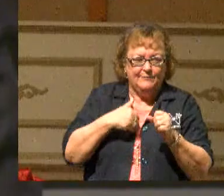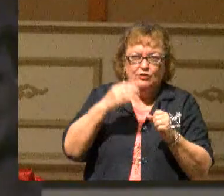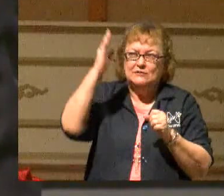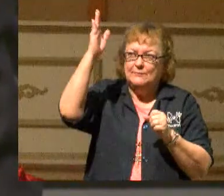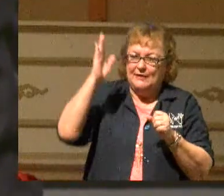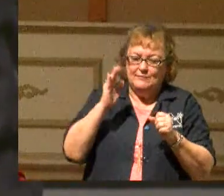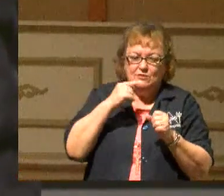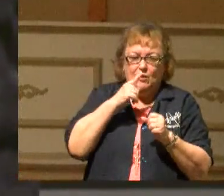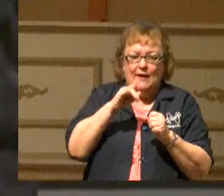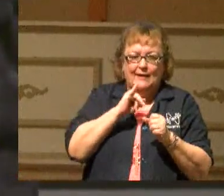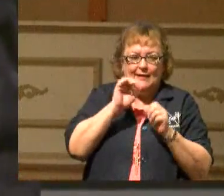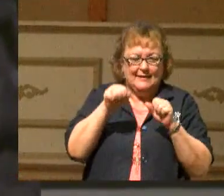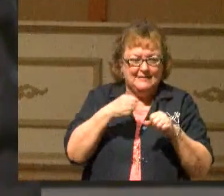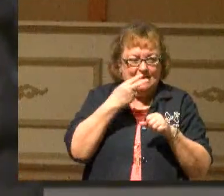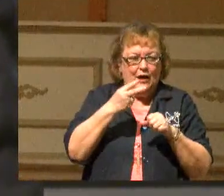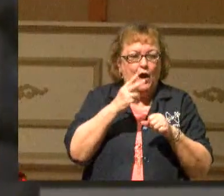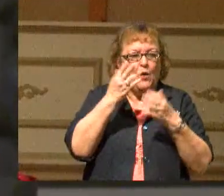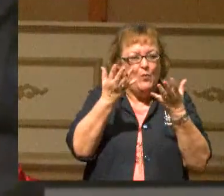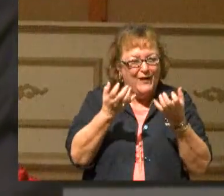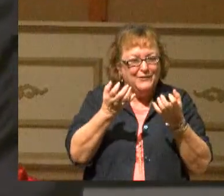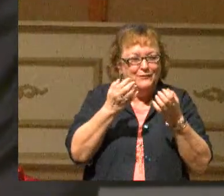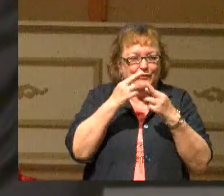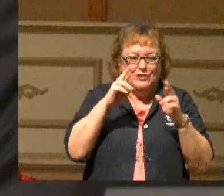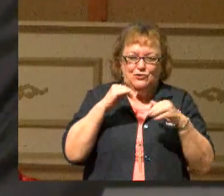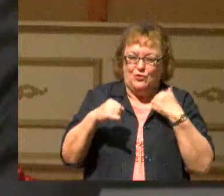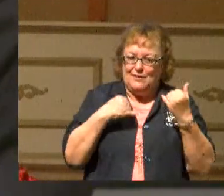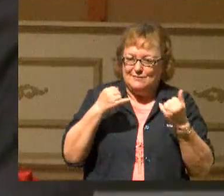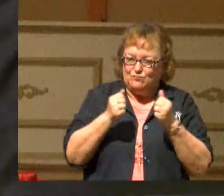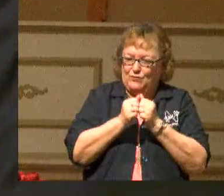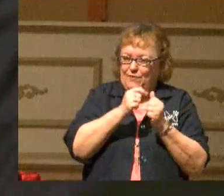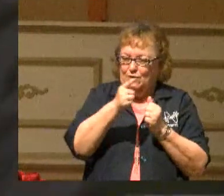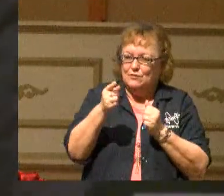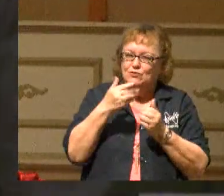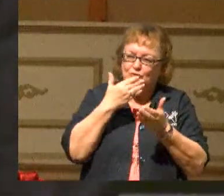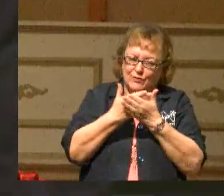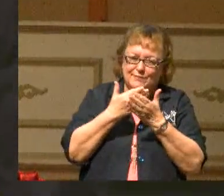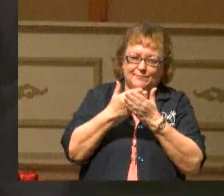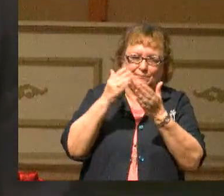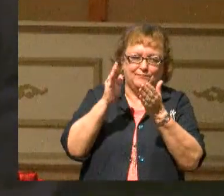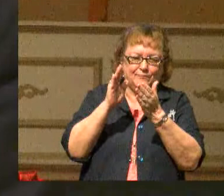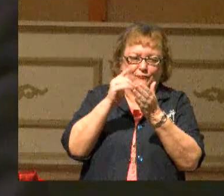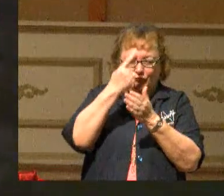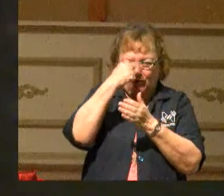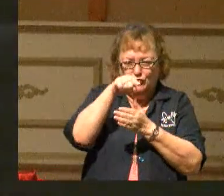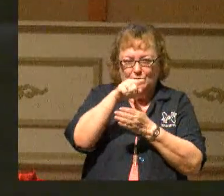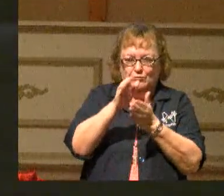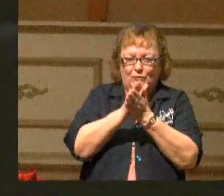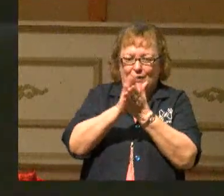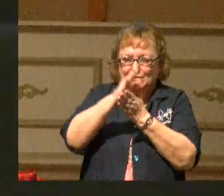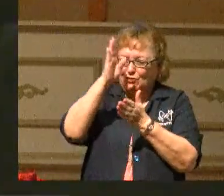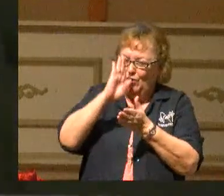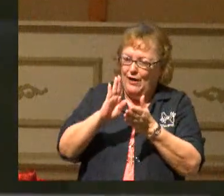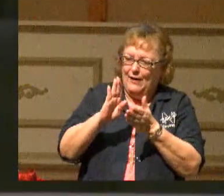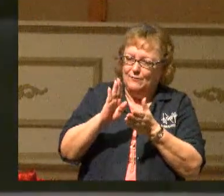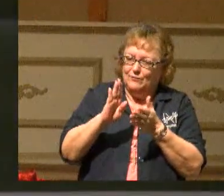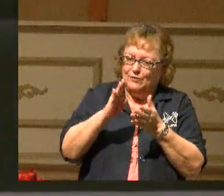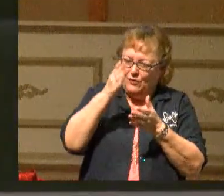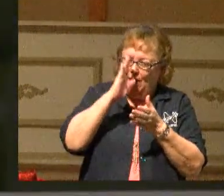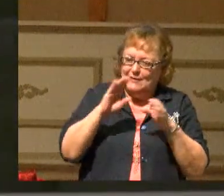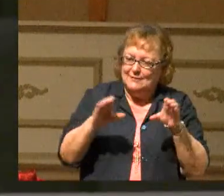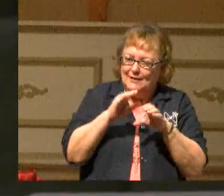down so I can see it. I want to rejoice with you. It is good for you to praise God for what he's done in your heart. It'll bring joy.